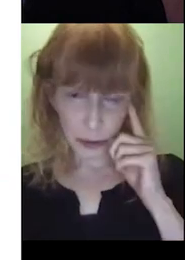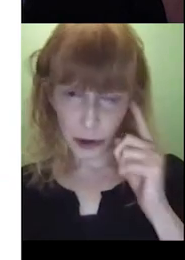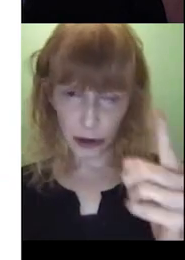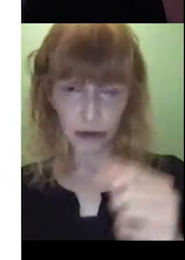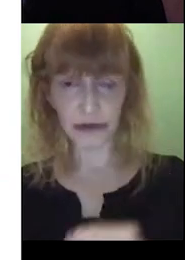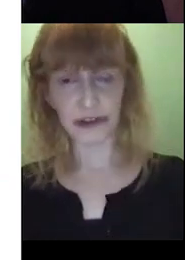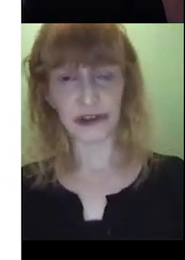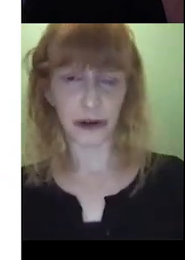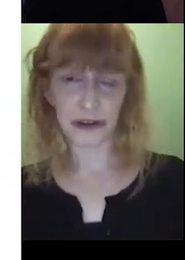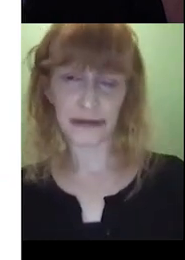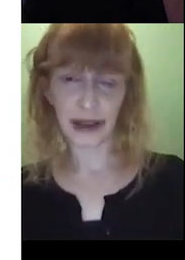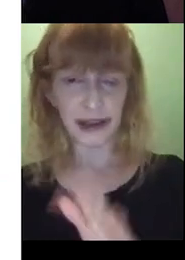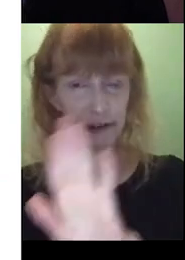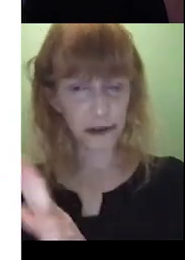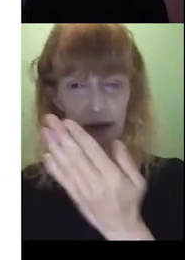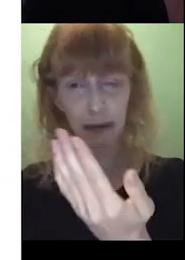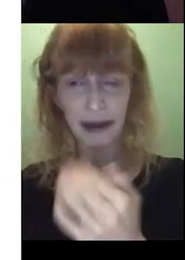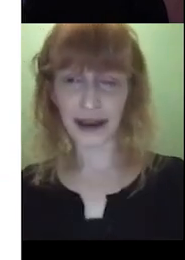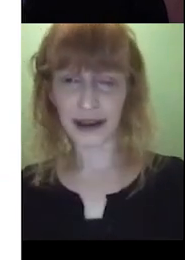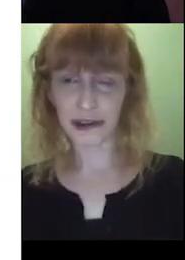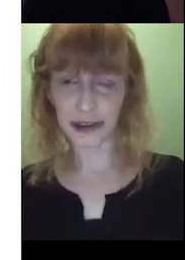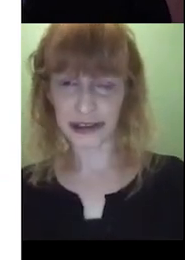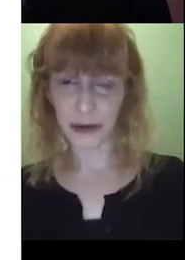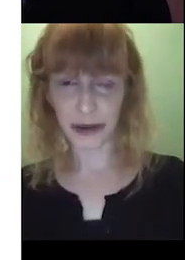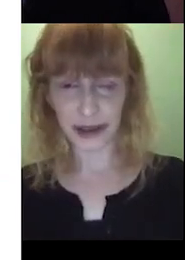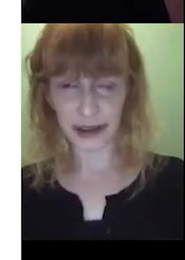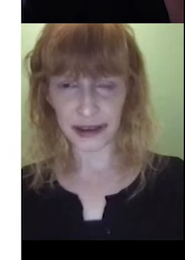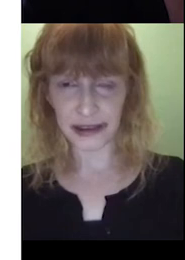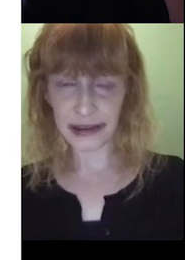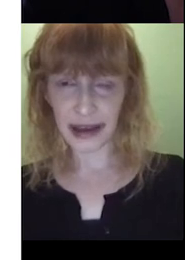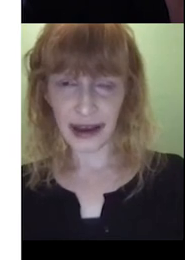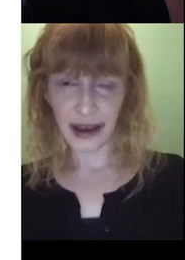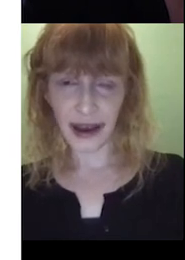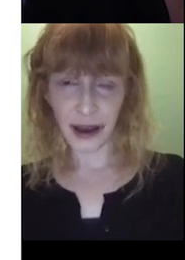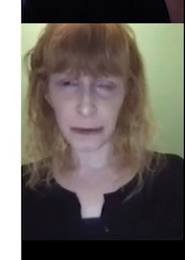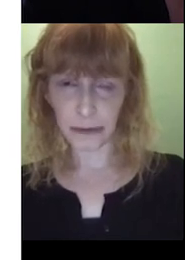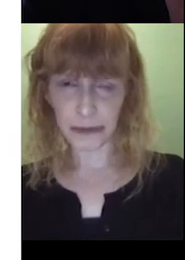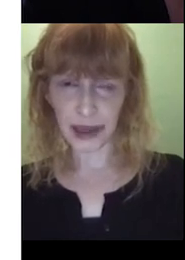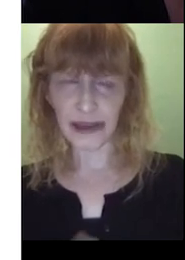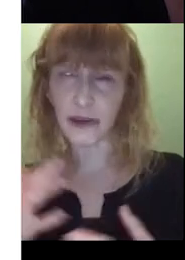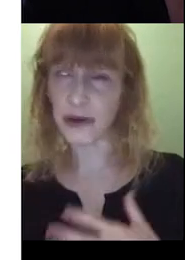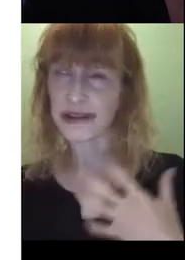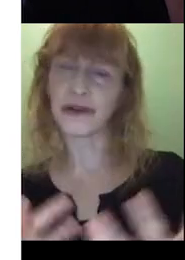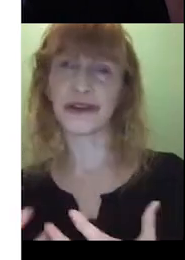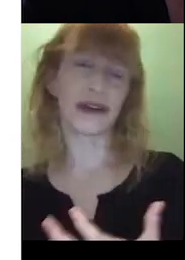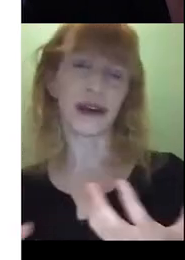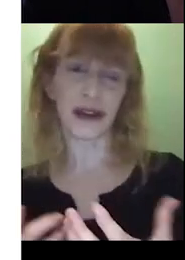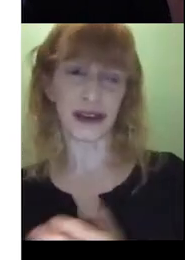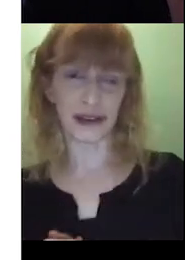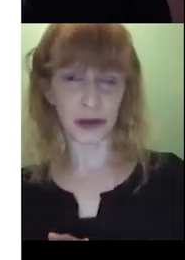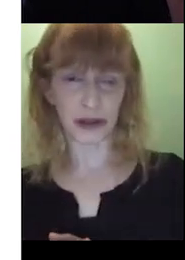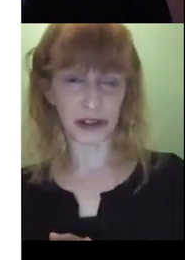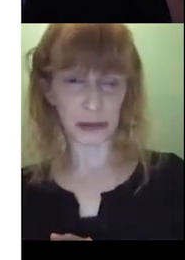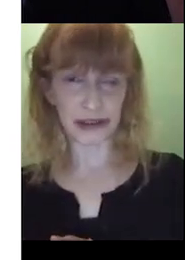Let's help her look for Spot. Let's turn the page and see where he is. And the reason I was thinking